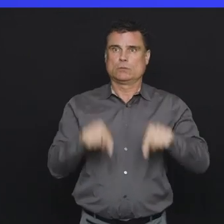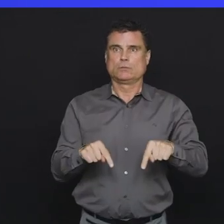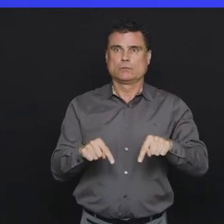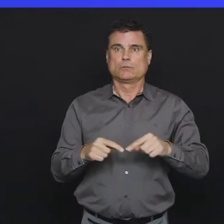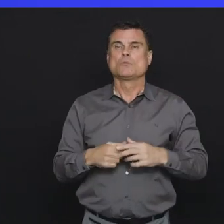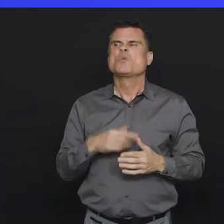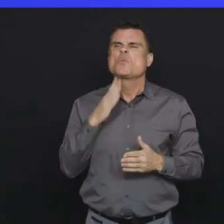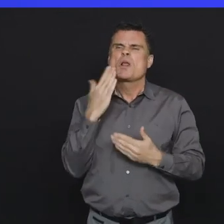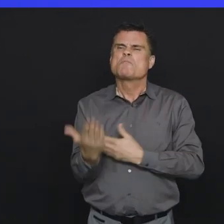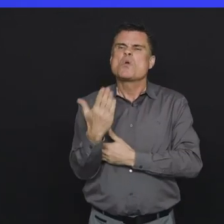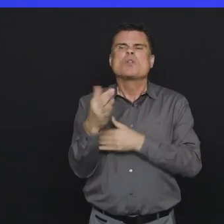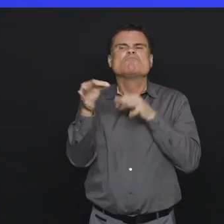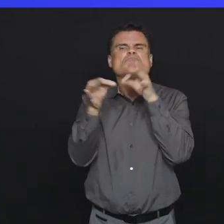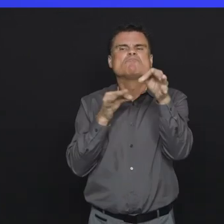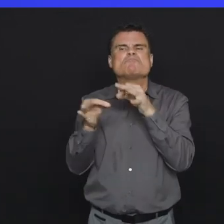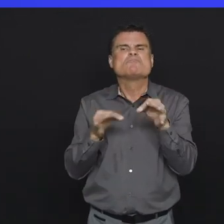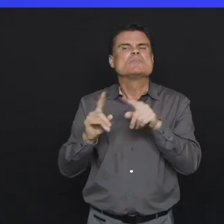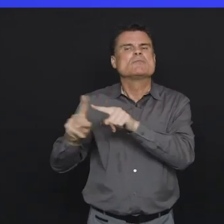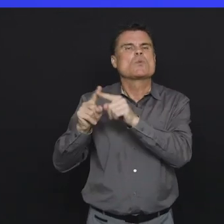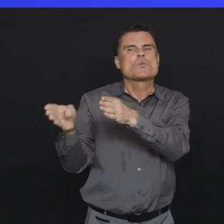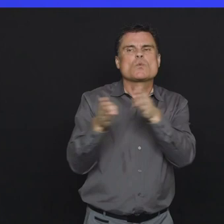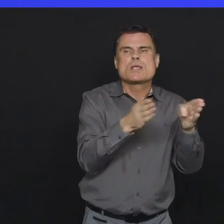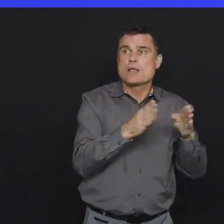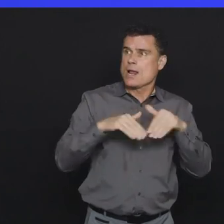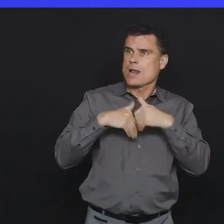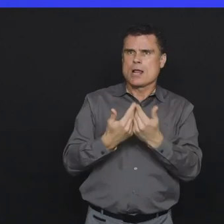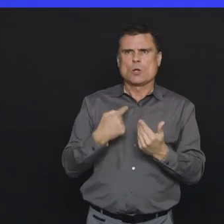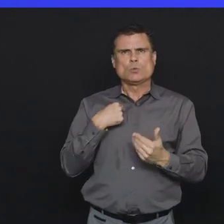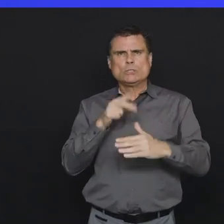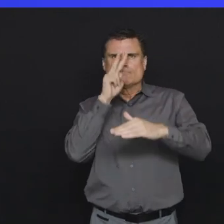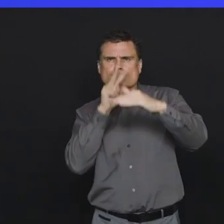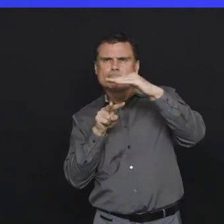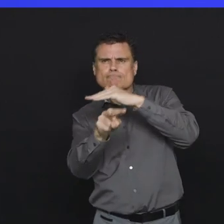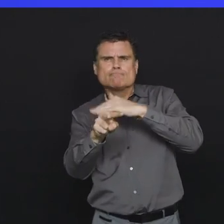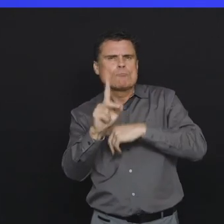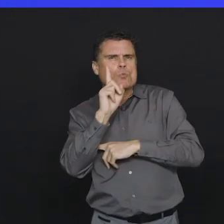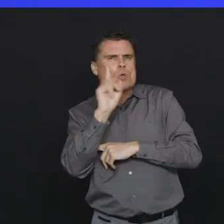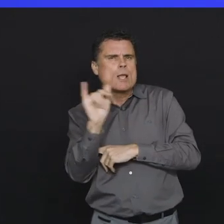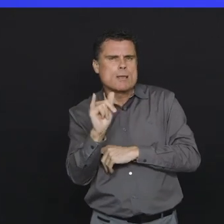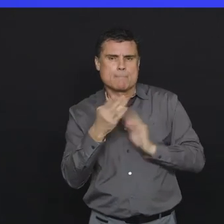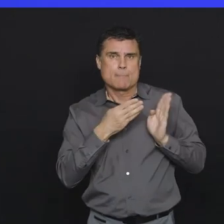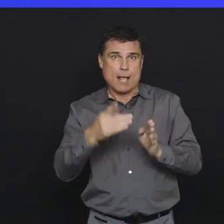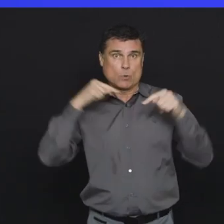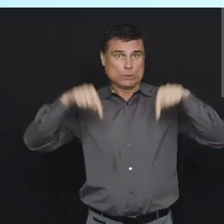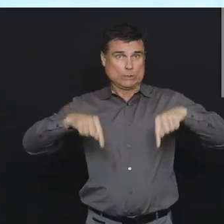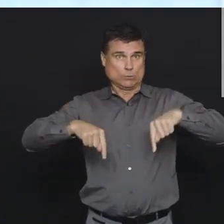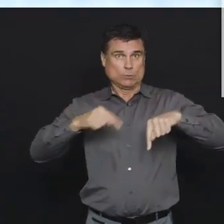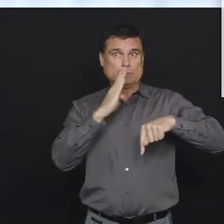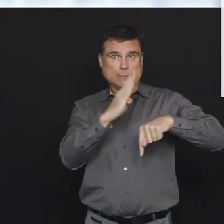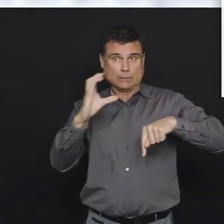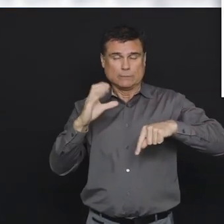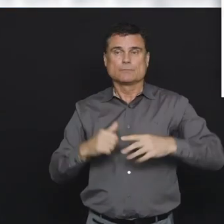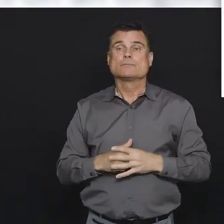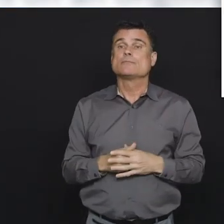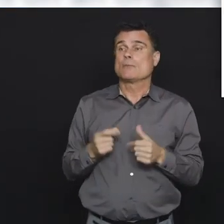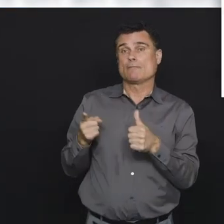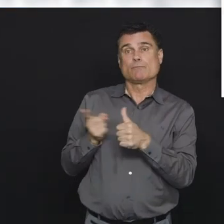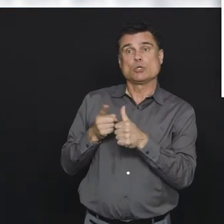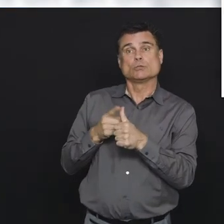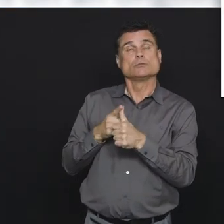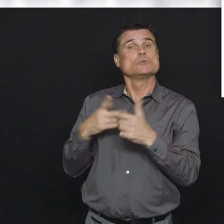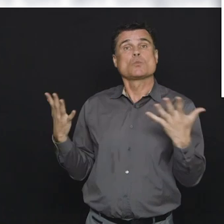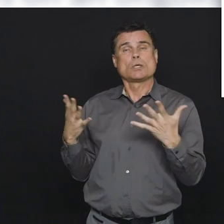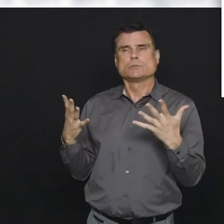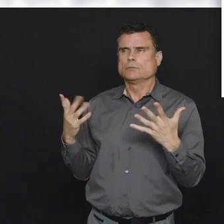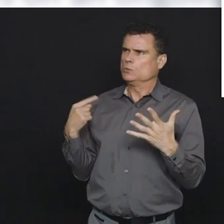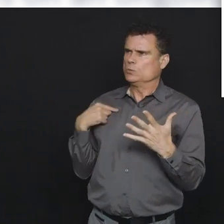well there's different types of modelling we're going to talk about this morning and we'll get started with working on this. So